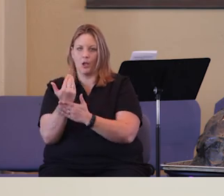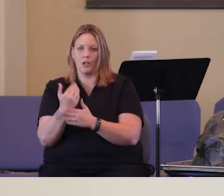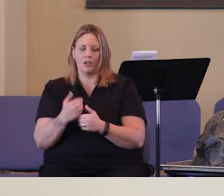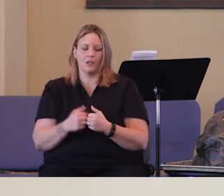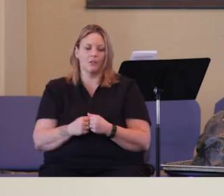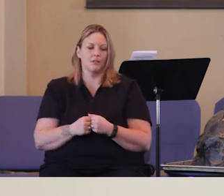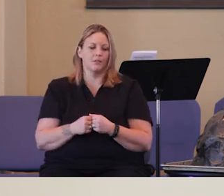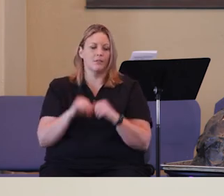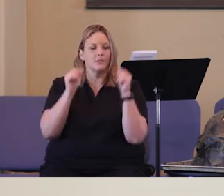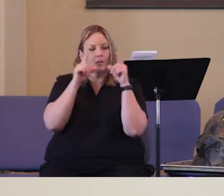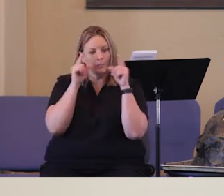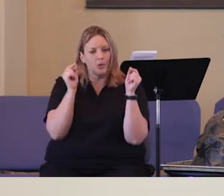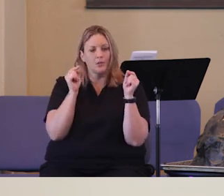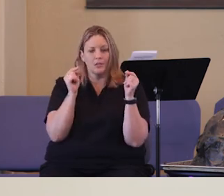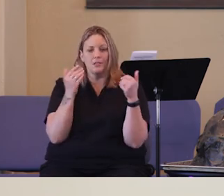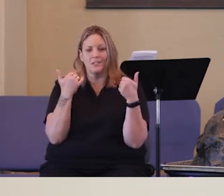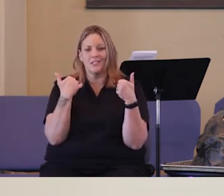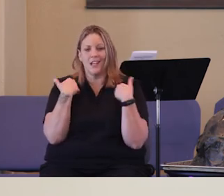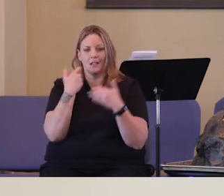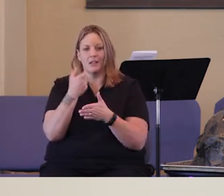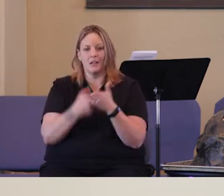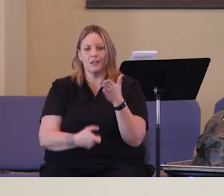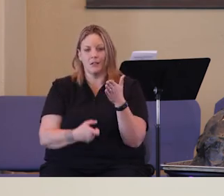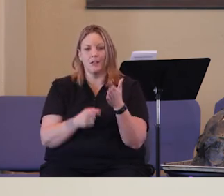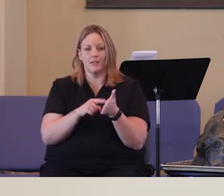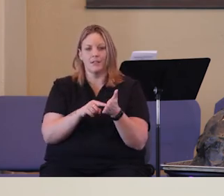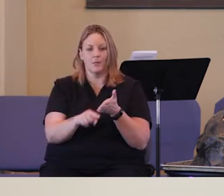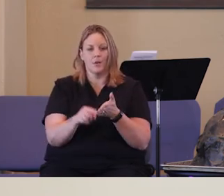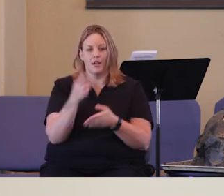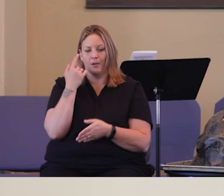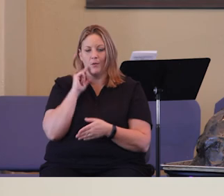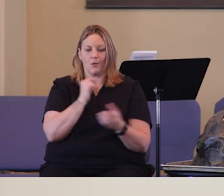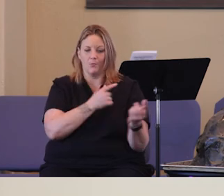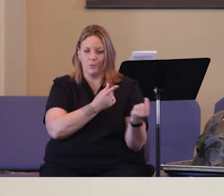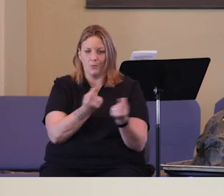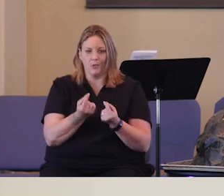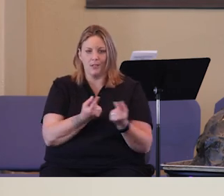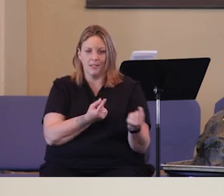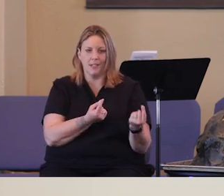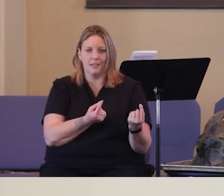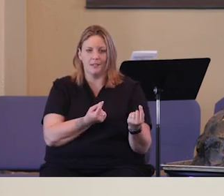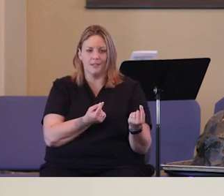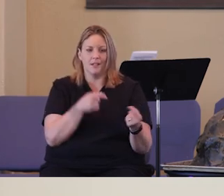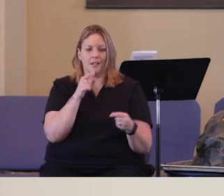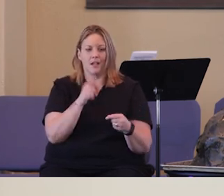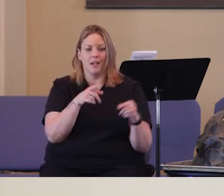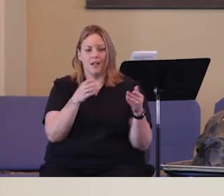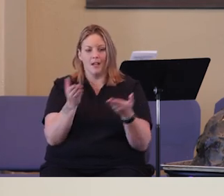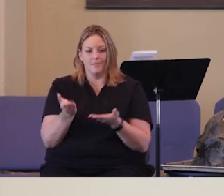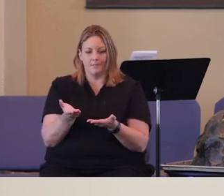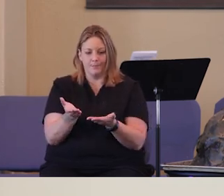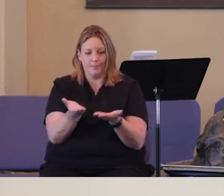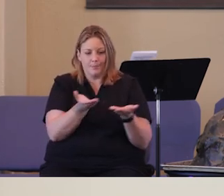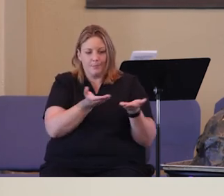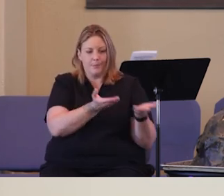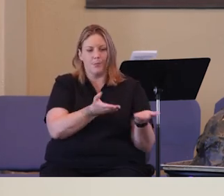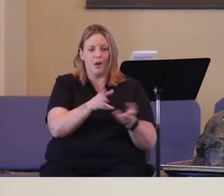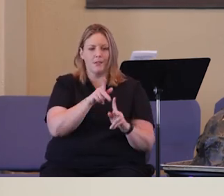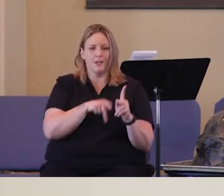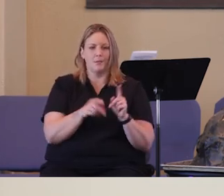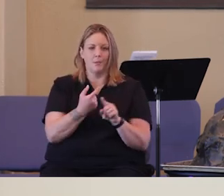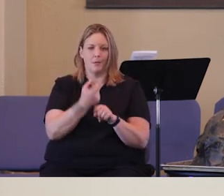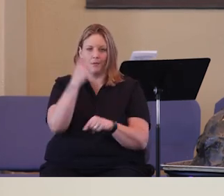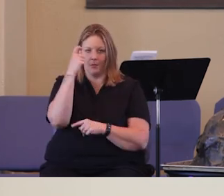Now Moses had a, Moses had a price to pay for what he did. Here he had taken these people out of